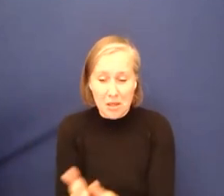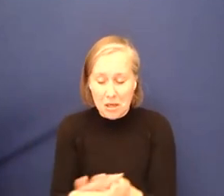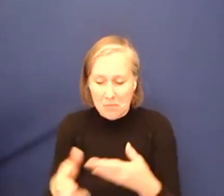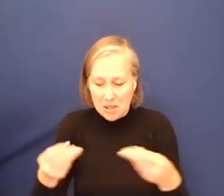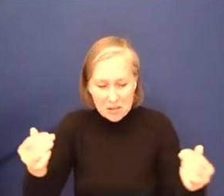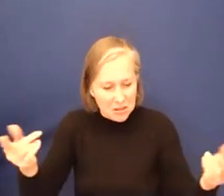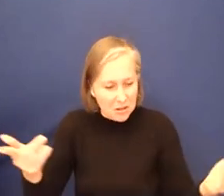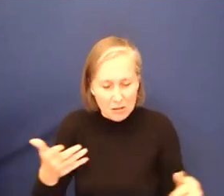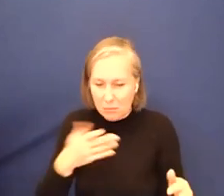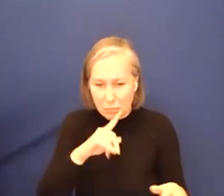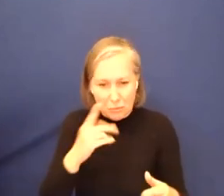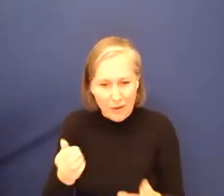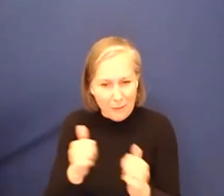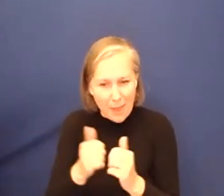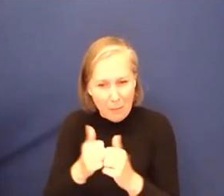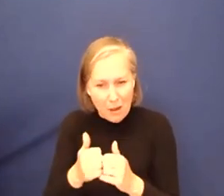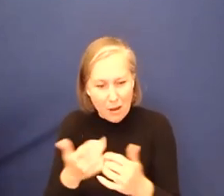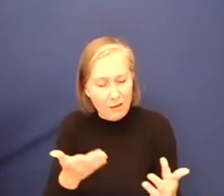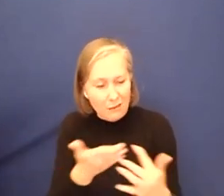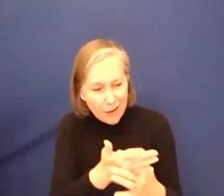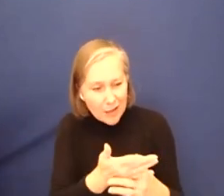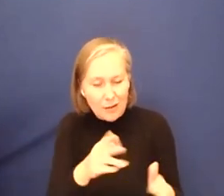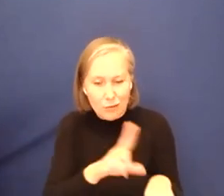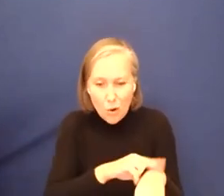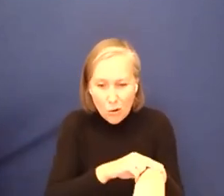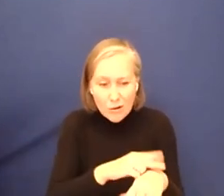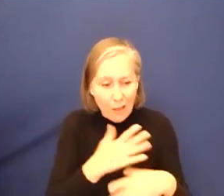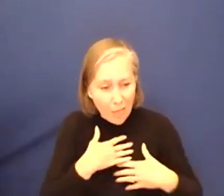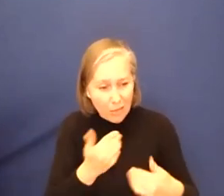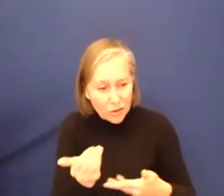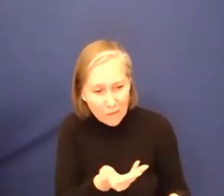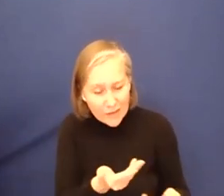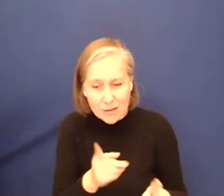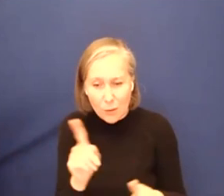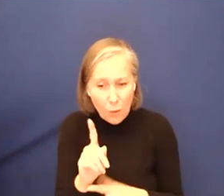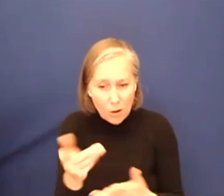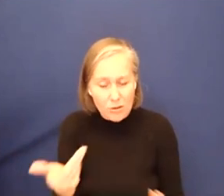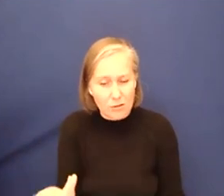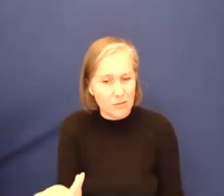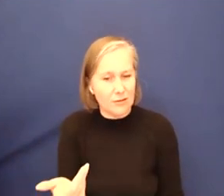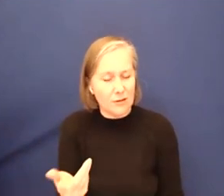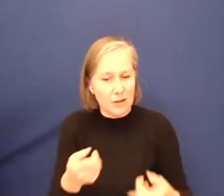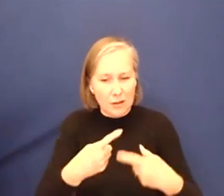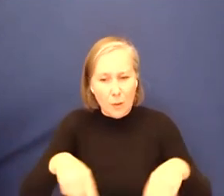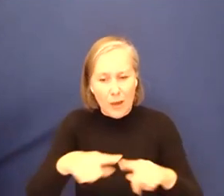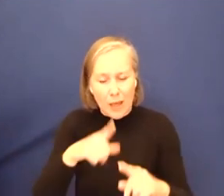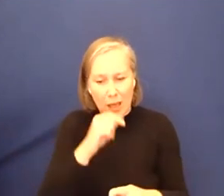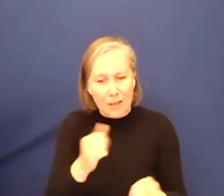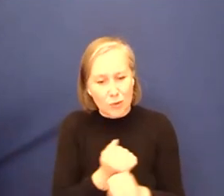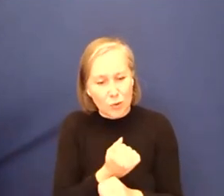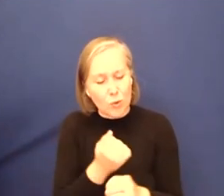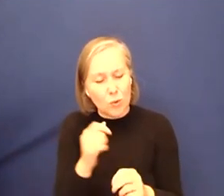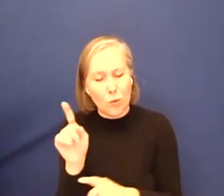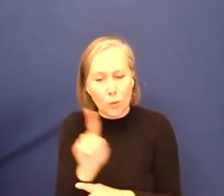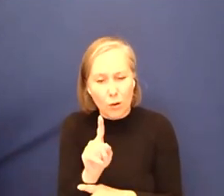the doctors or to health system. And, um, yeah, uh, what we can do, uh, we need to